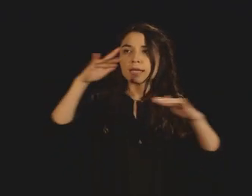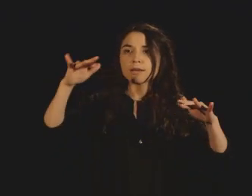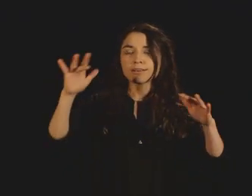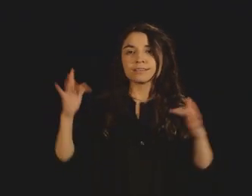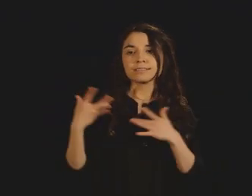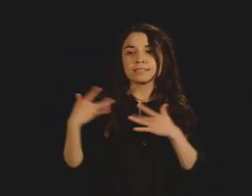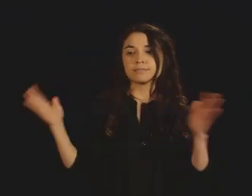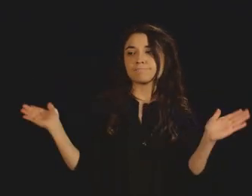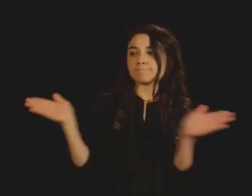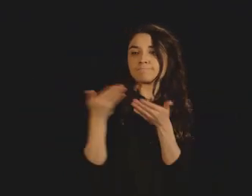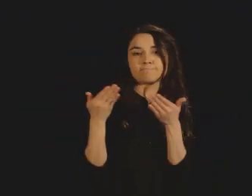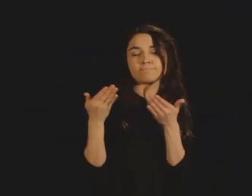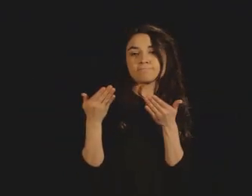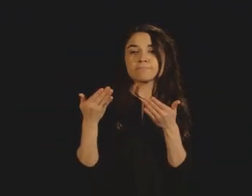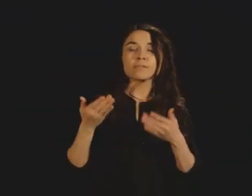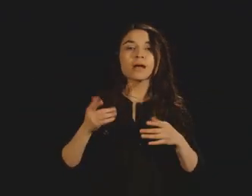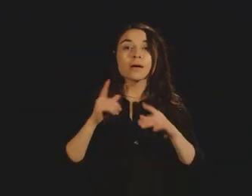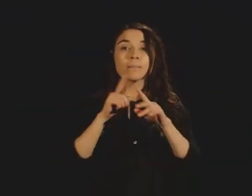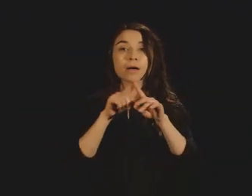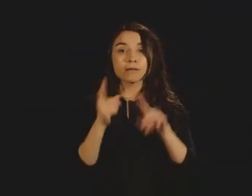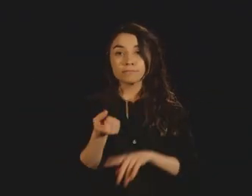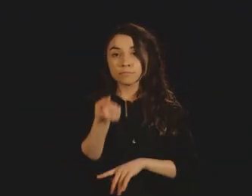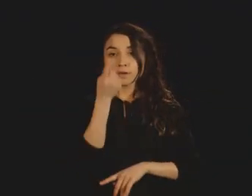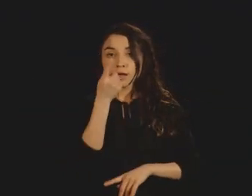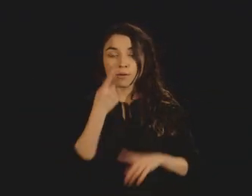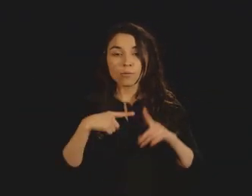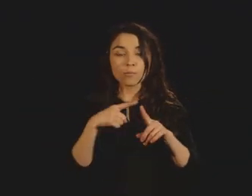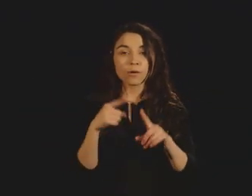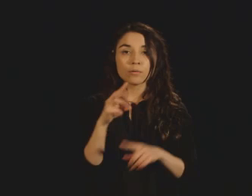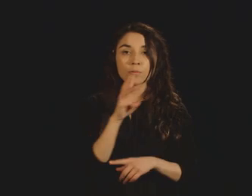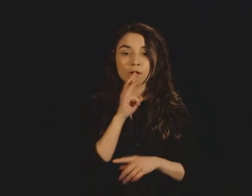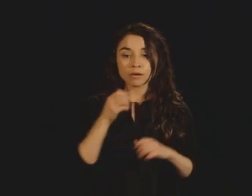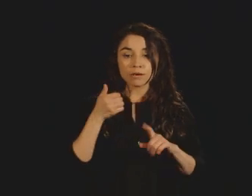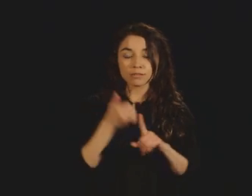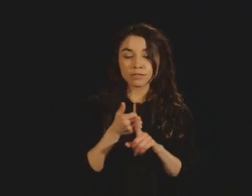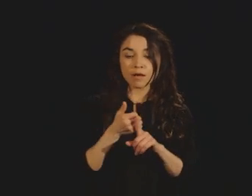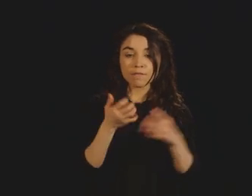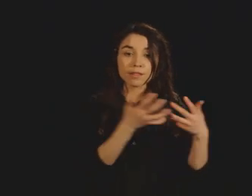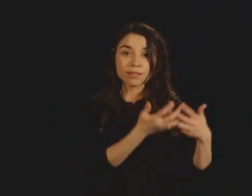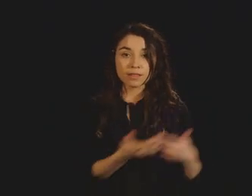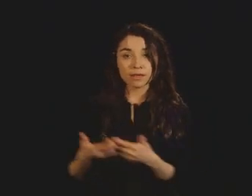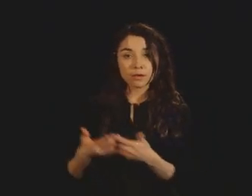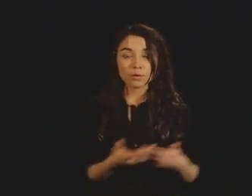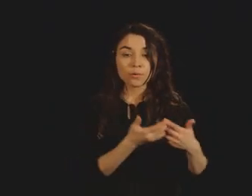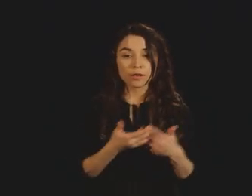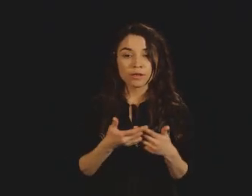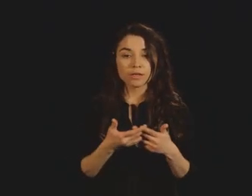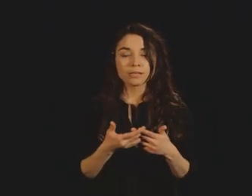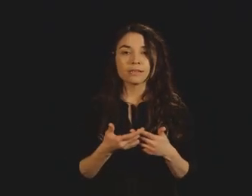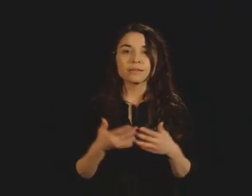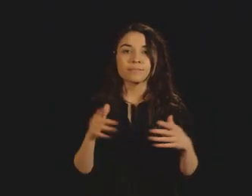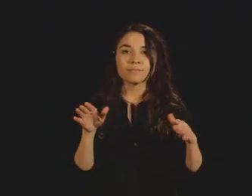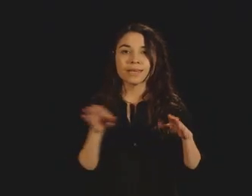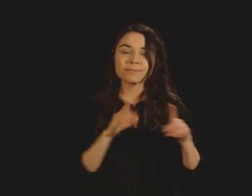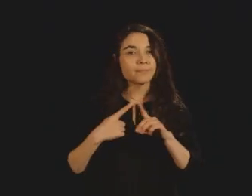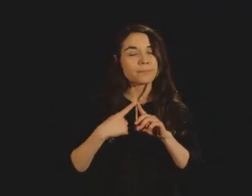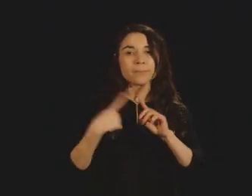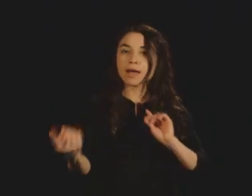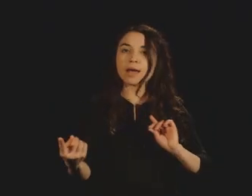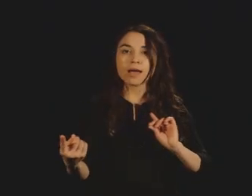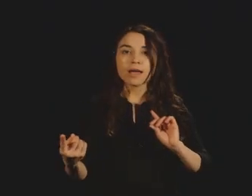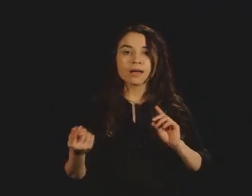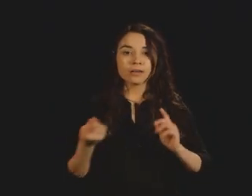a liquid, ah, that's when it becomes the extrovert, grabbing madly onto other nearby water molecules, being very